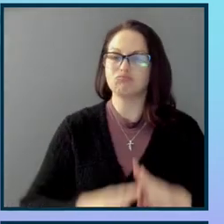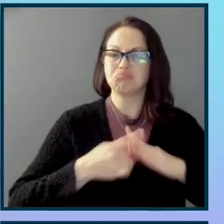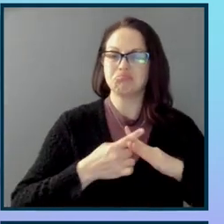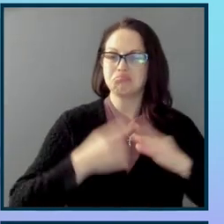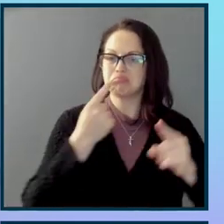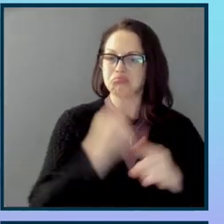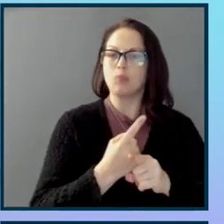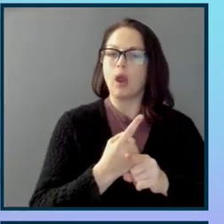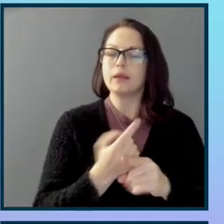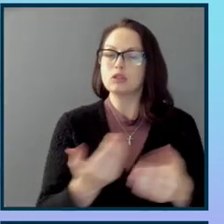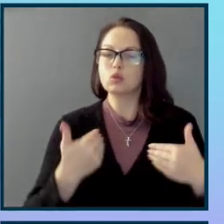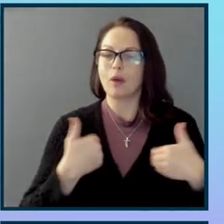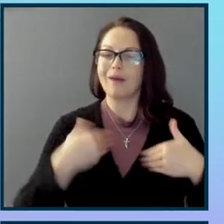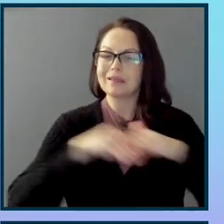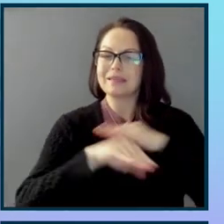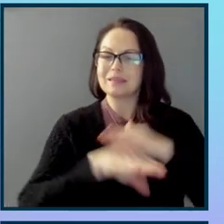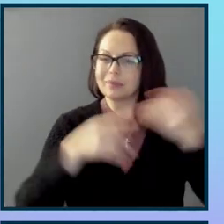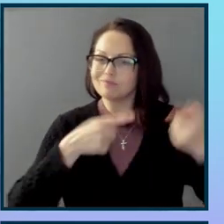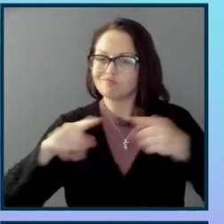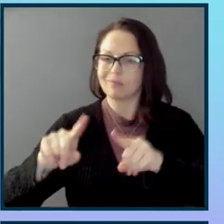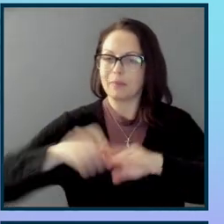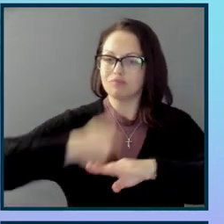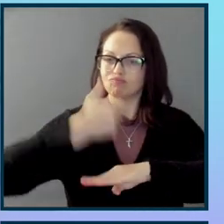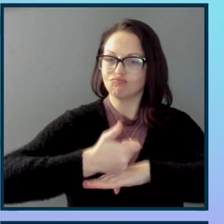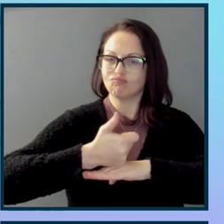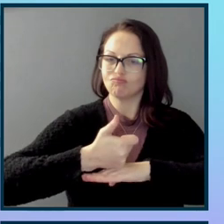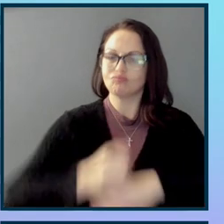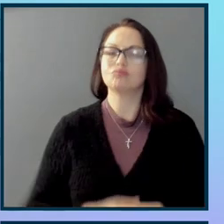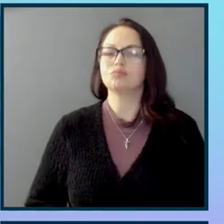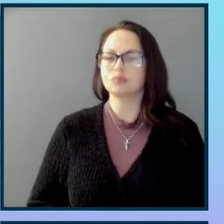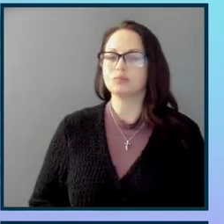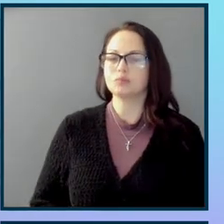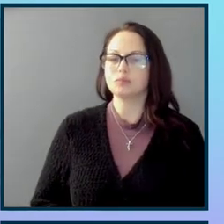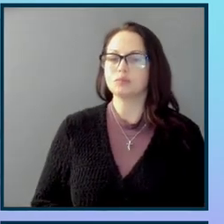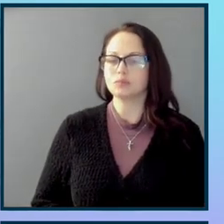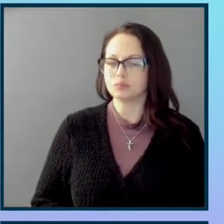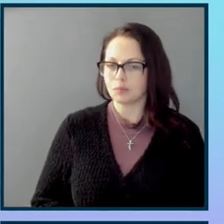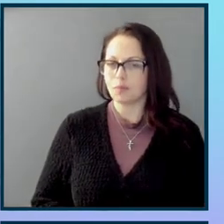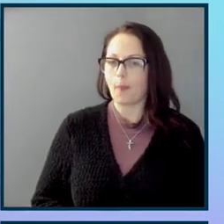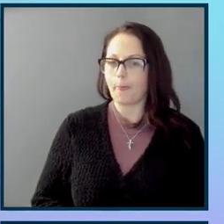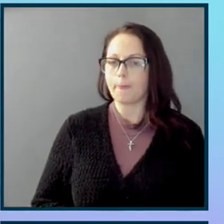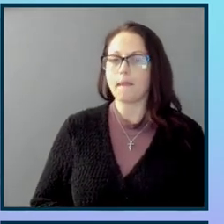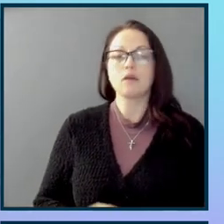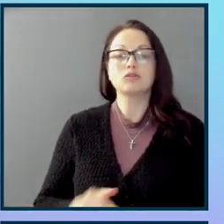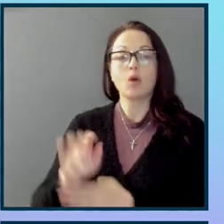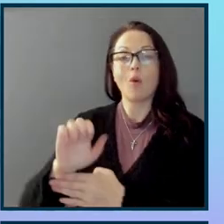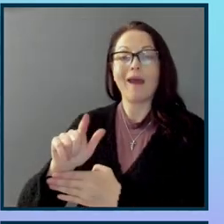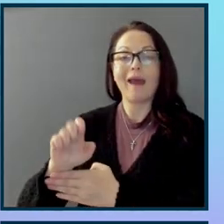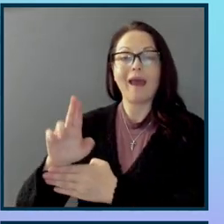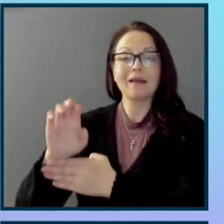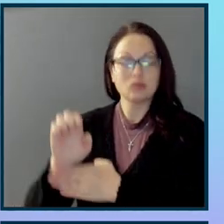happen and getting it going. The steep adoption of AXECORE is a testimonial of